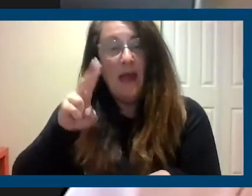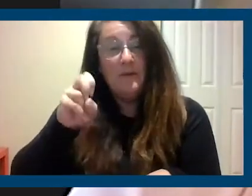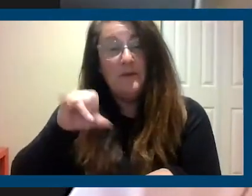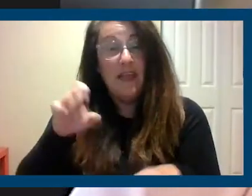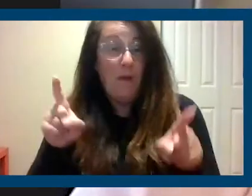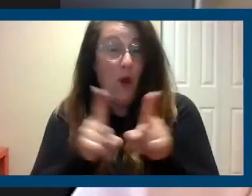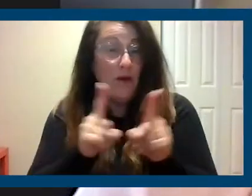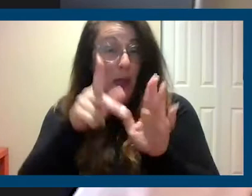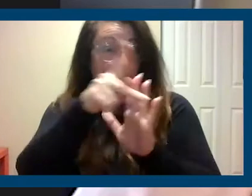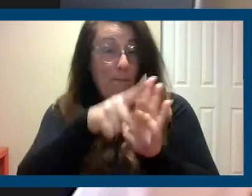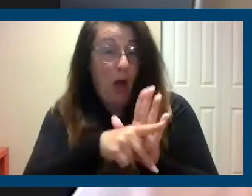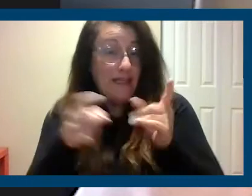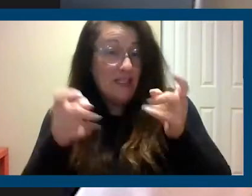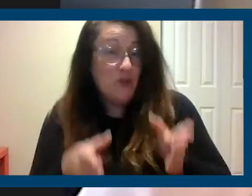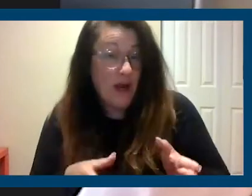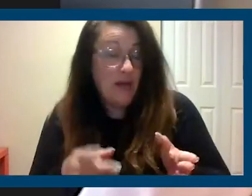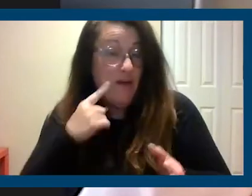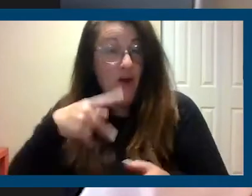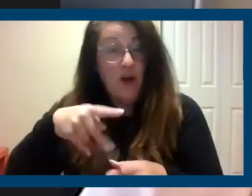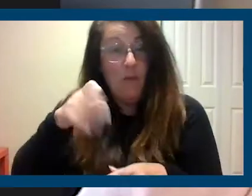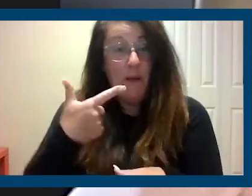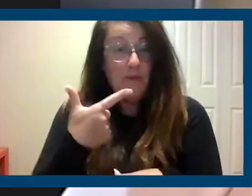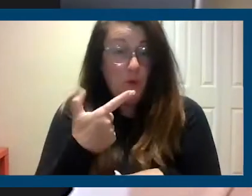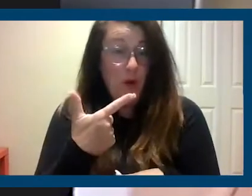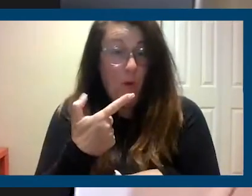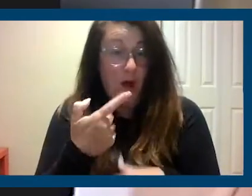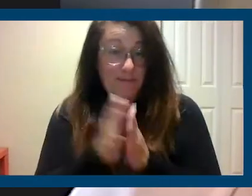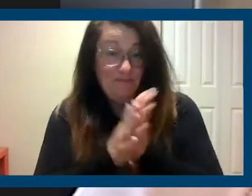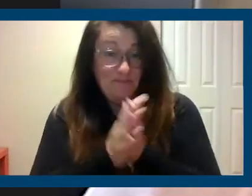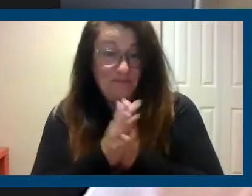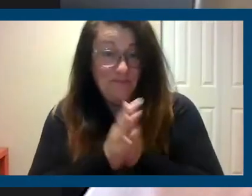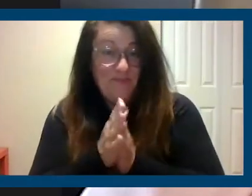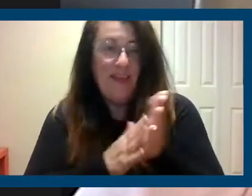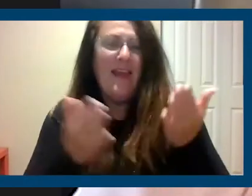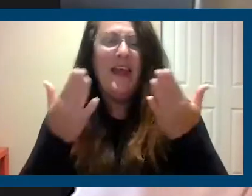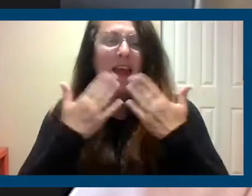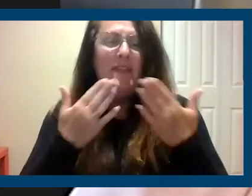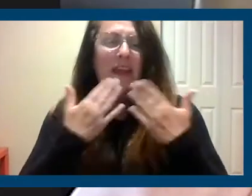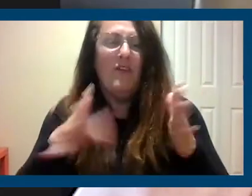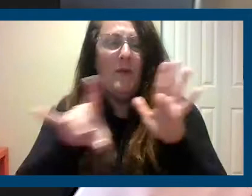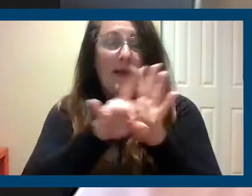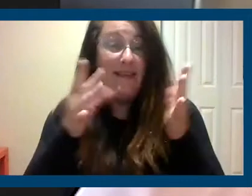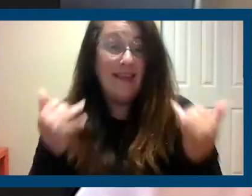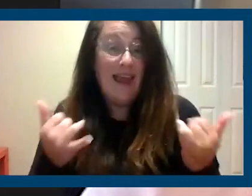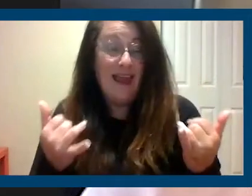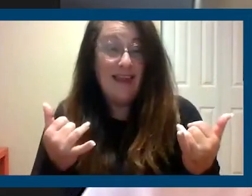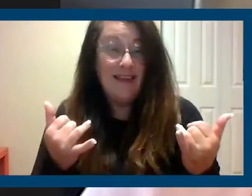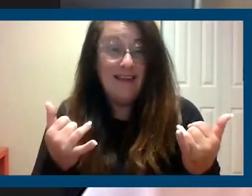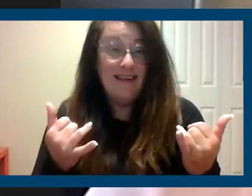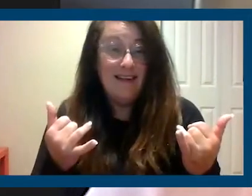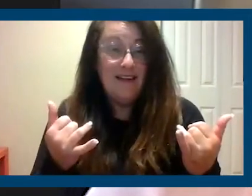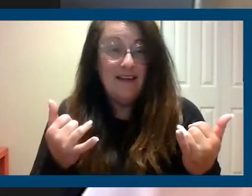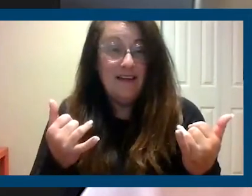policy director for the Proposition 21 campaign. I want to thank everybody for tuning in today. These are, like,